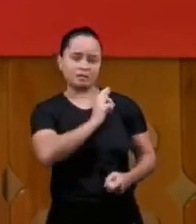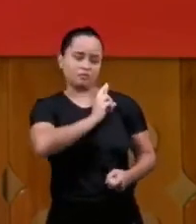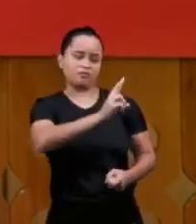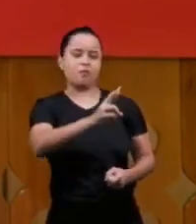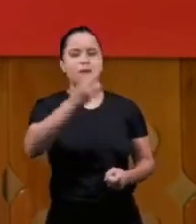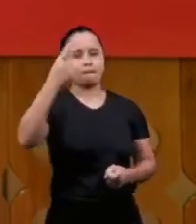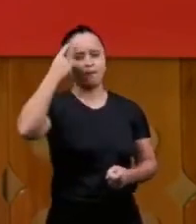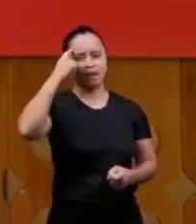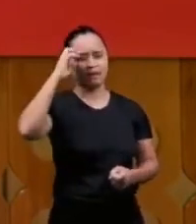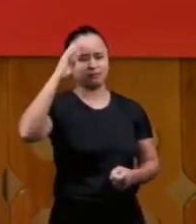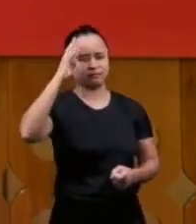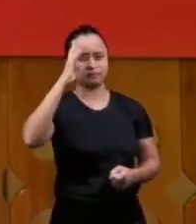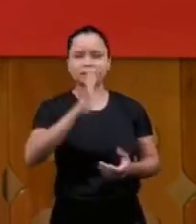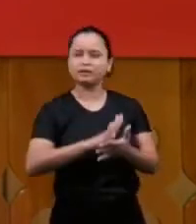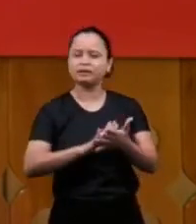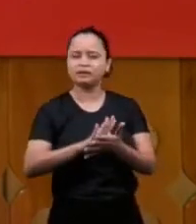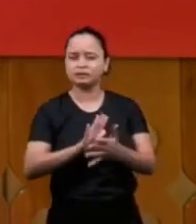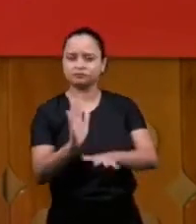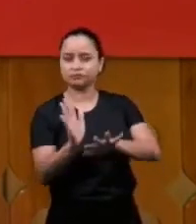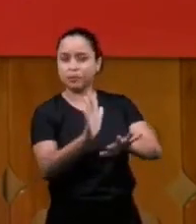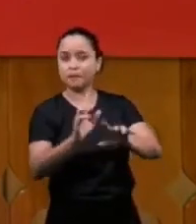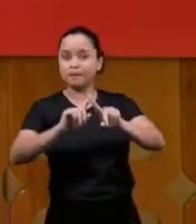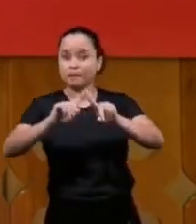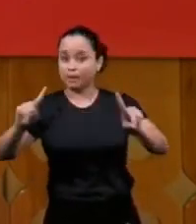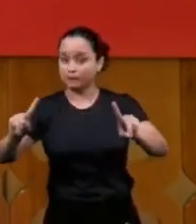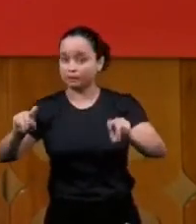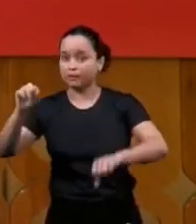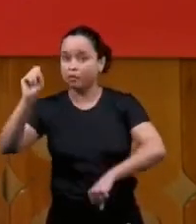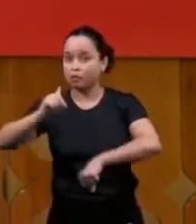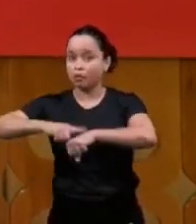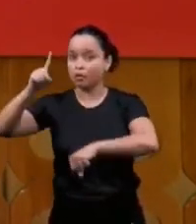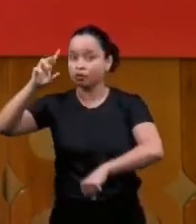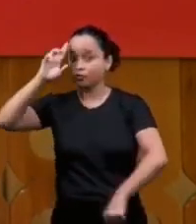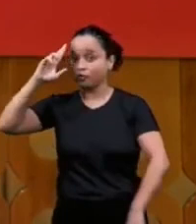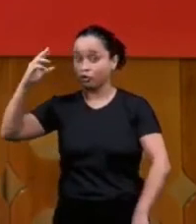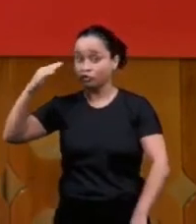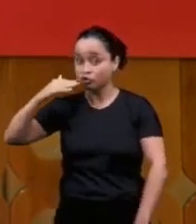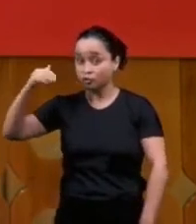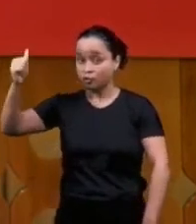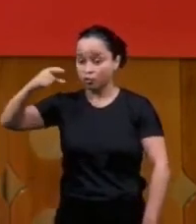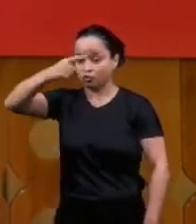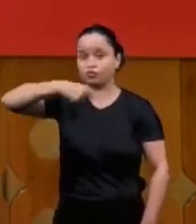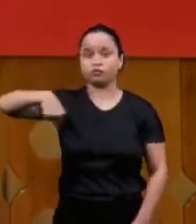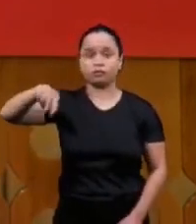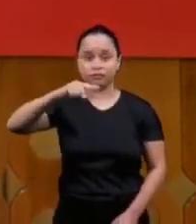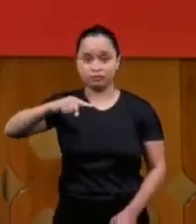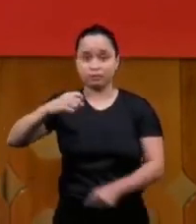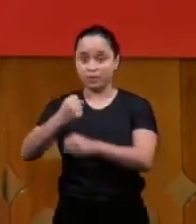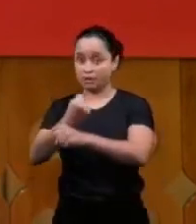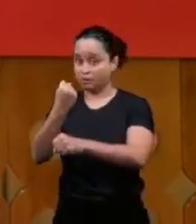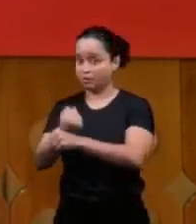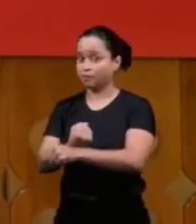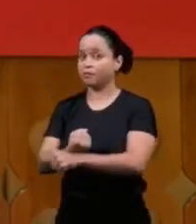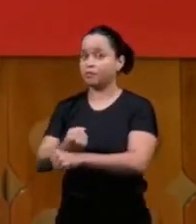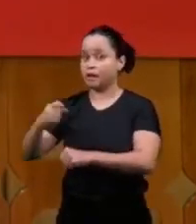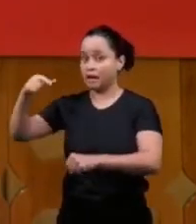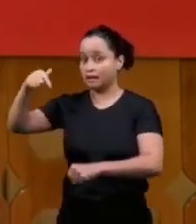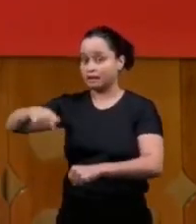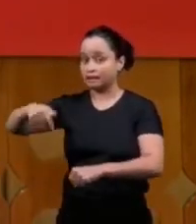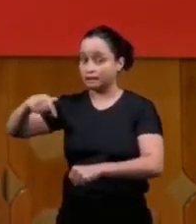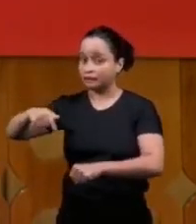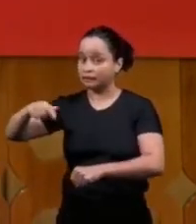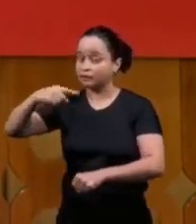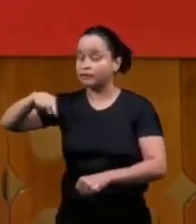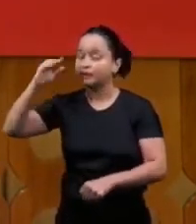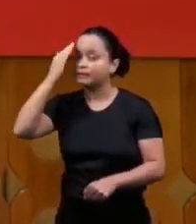everyone but when the Lord called us to this work he brought us to have an